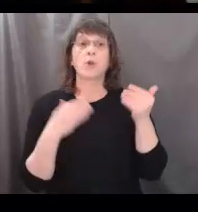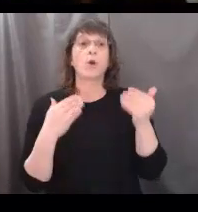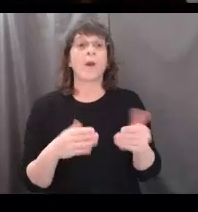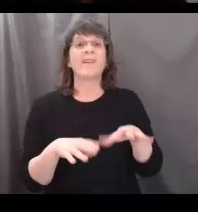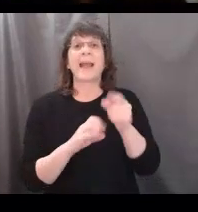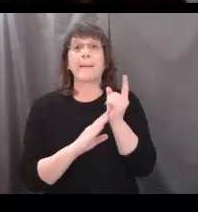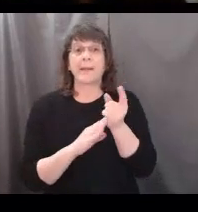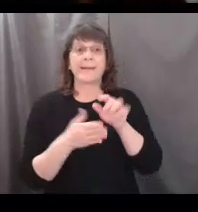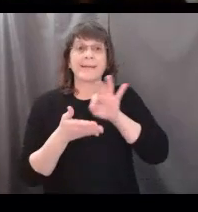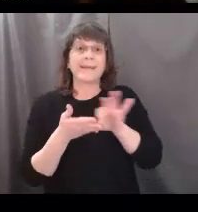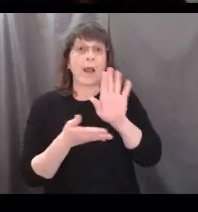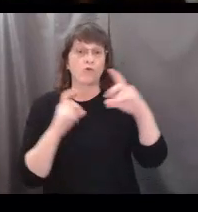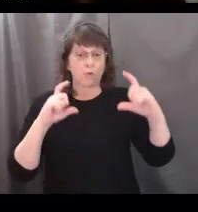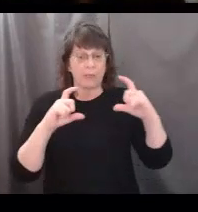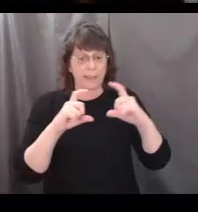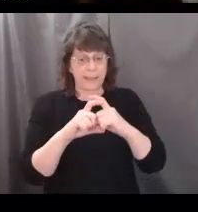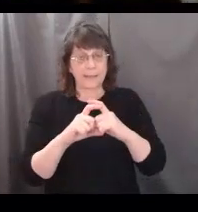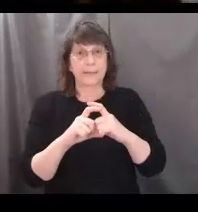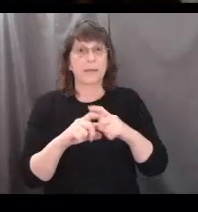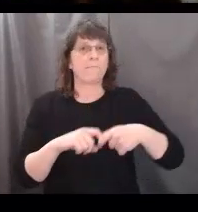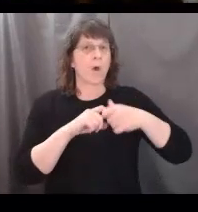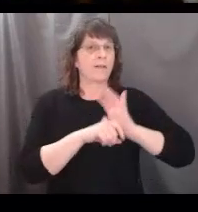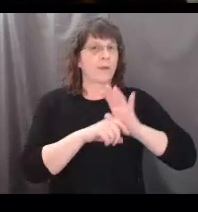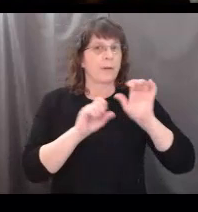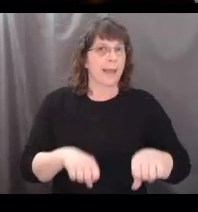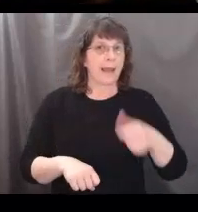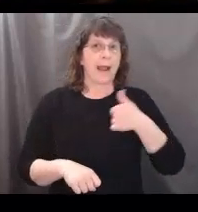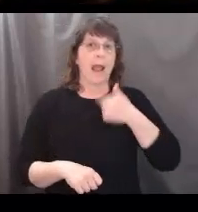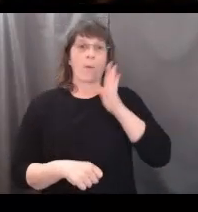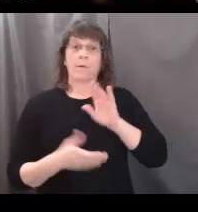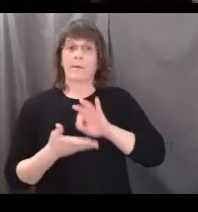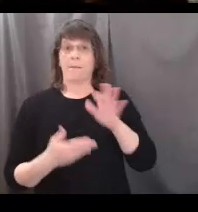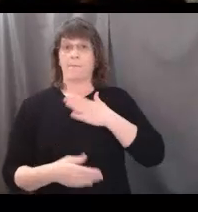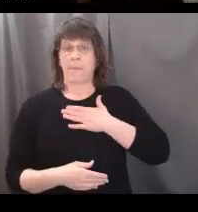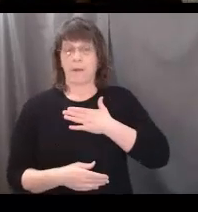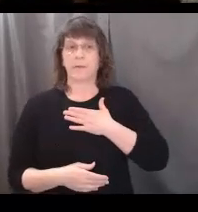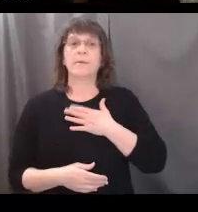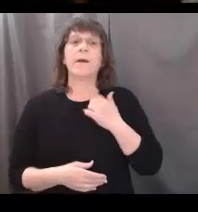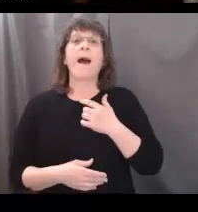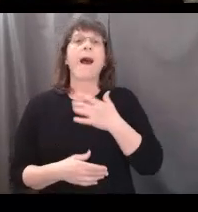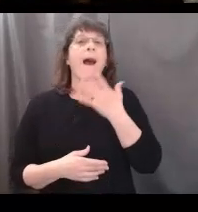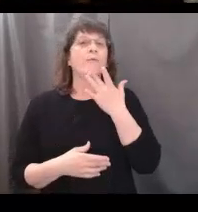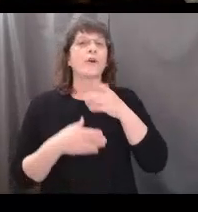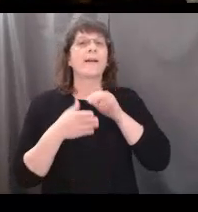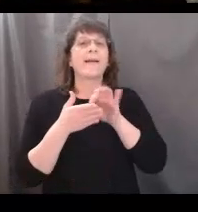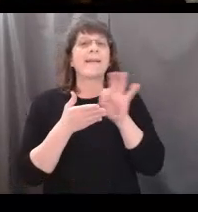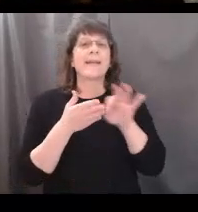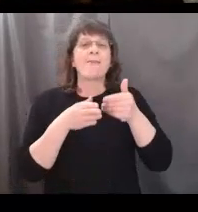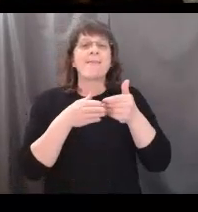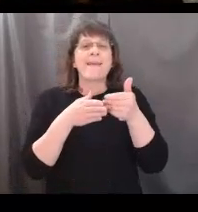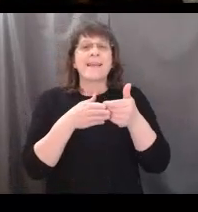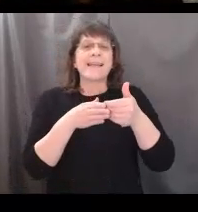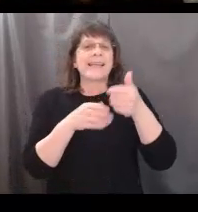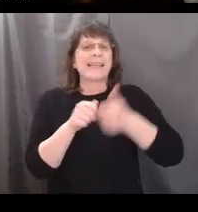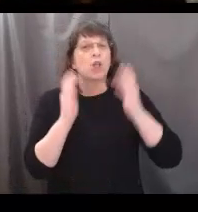take a minute to count your rings. You can pause the video and I will count mine. I like to count by the edge of each dark ring